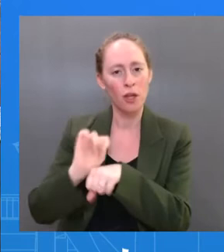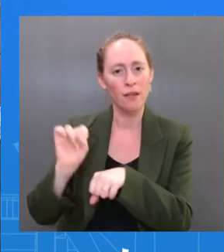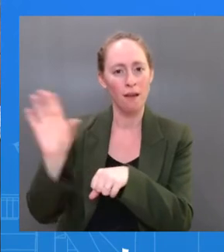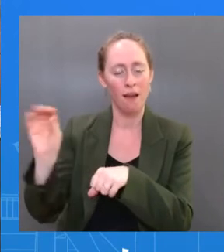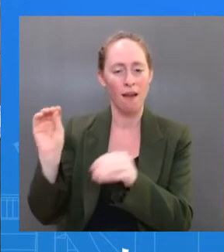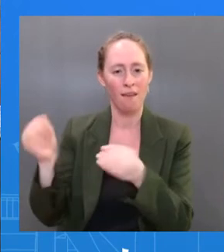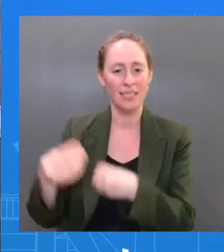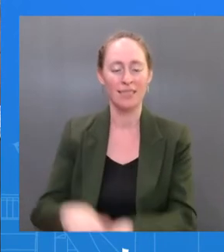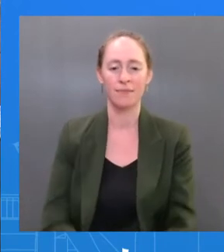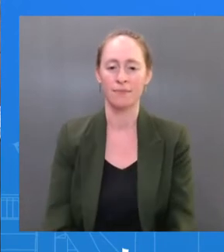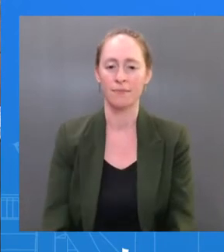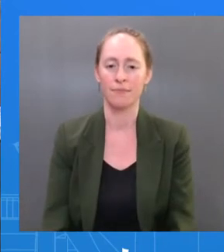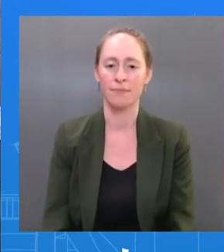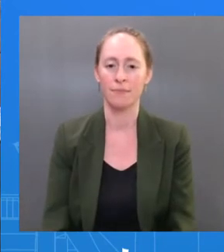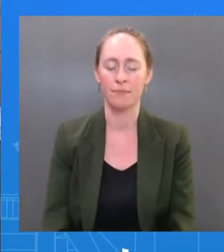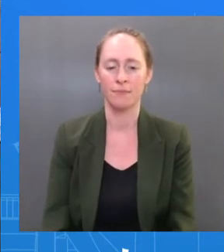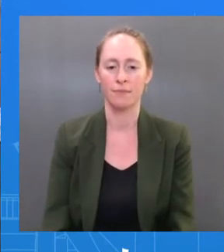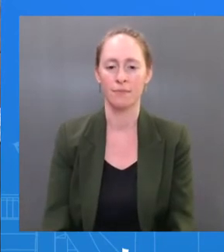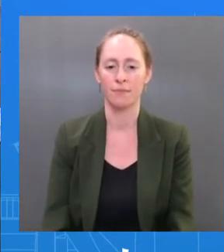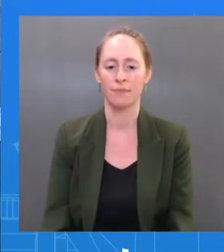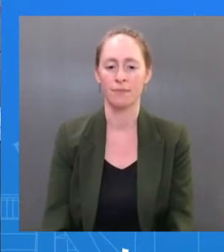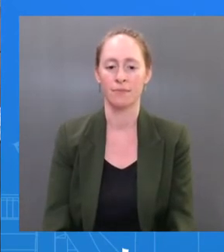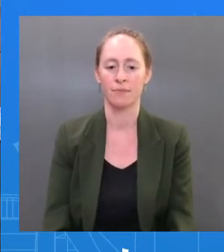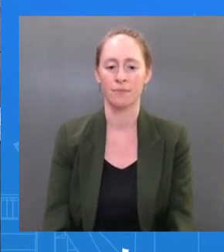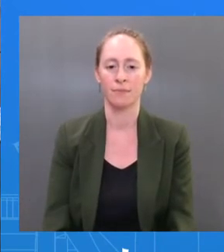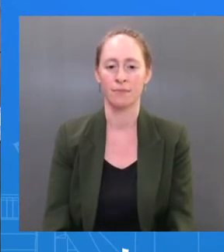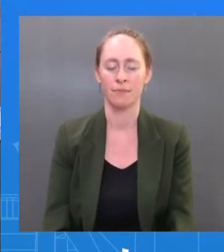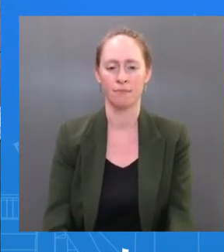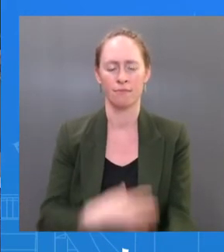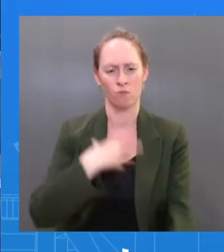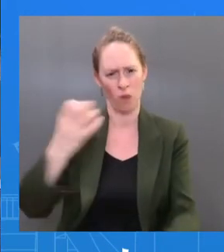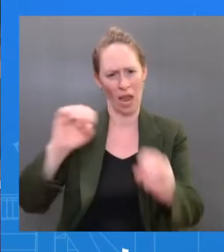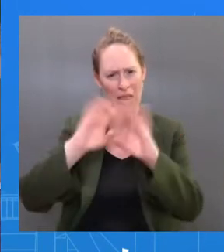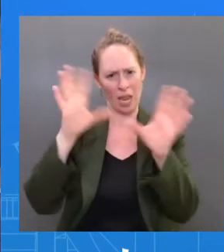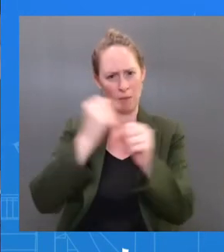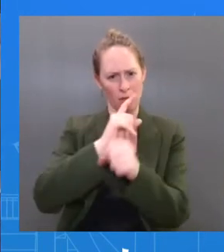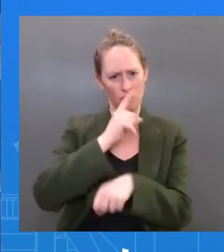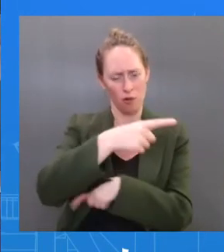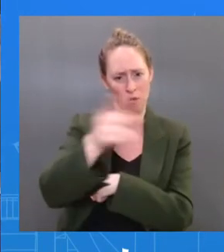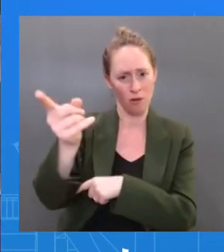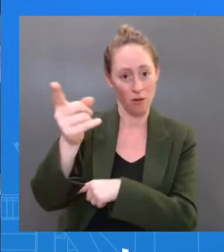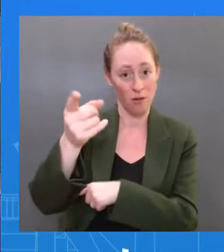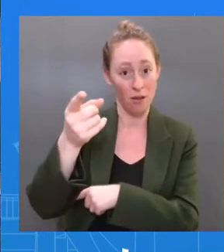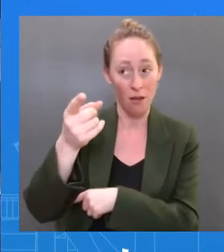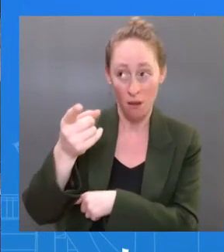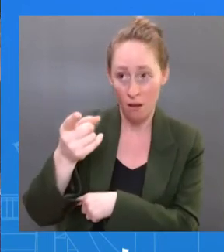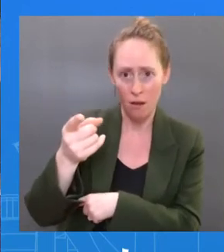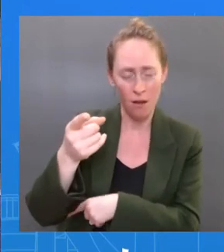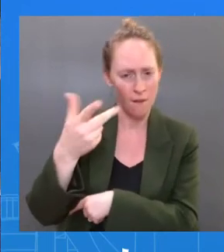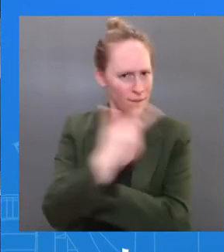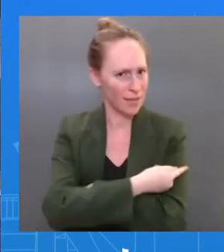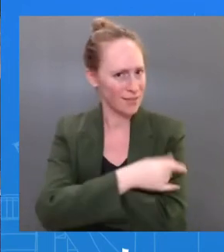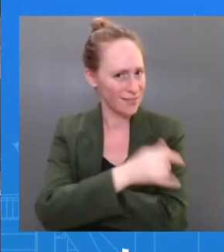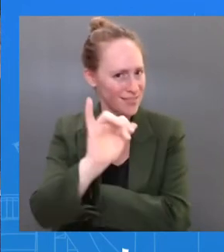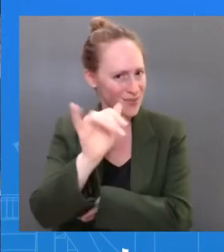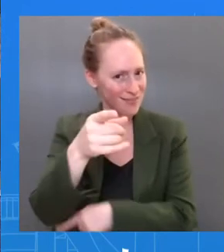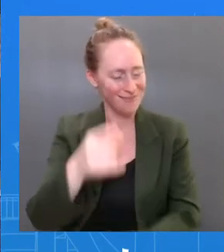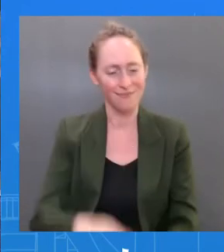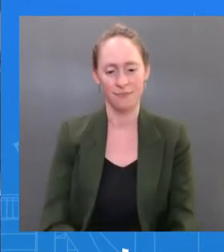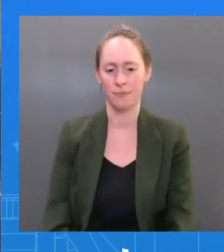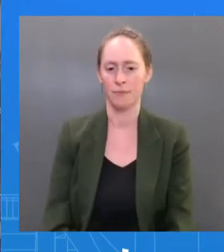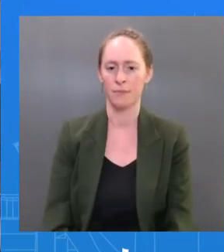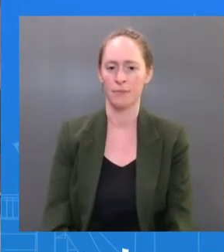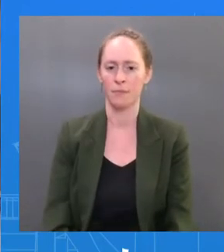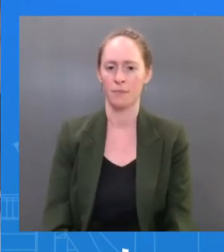to make sure to get — get vaccinated and boosted if you are. Does the President — does the White House — are there any regrets about the amount of time in sort of